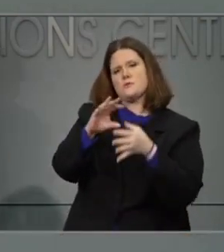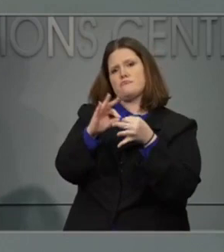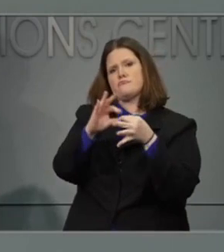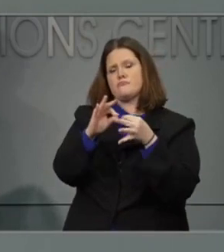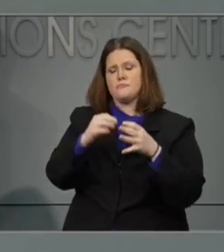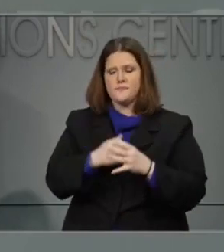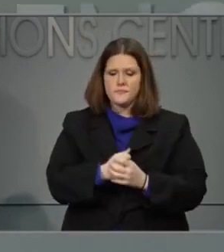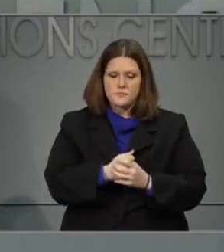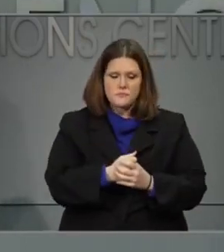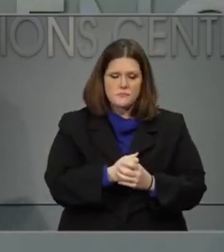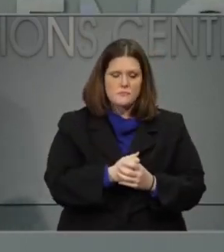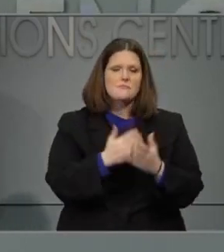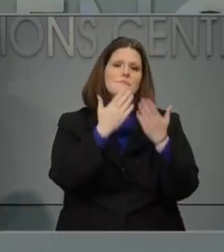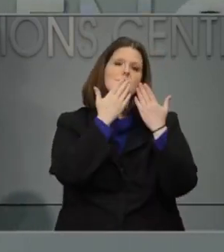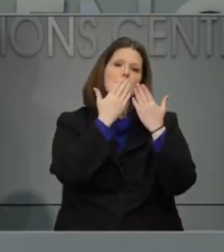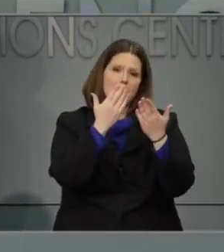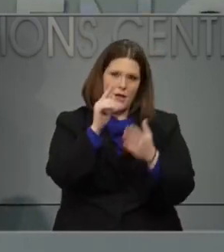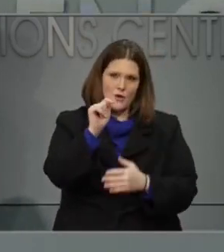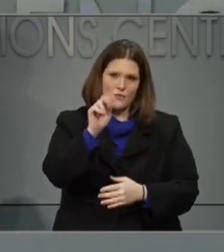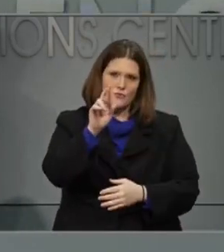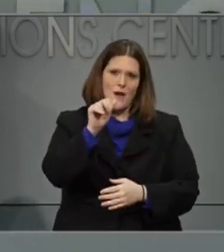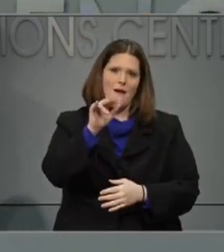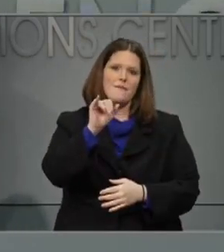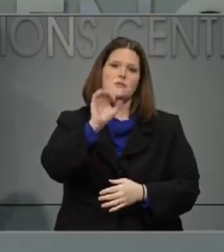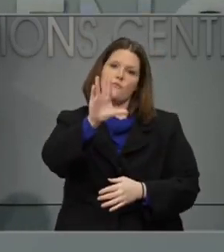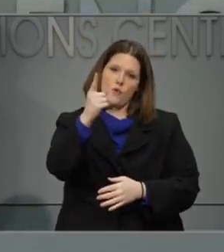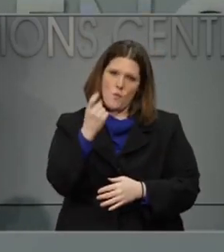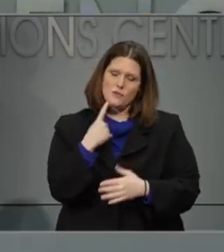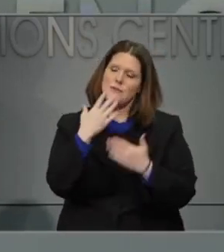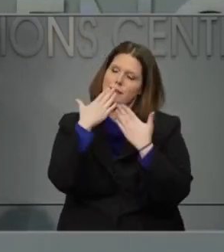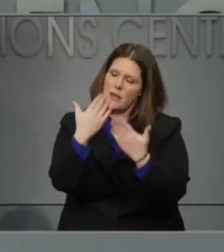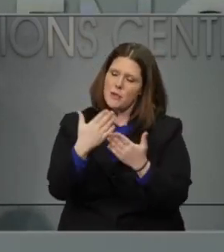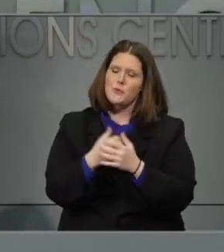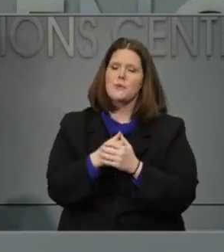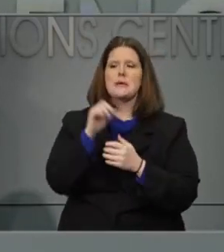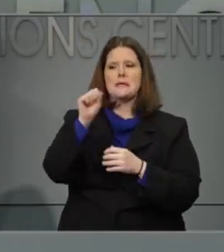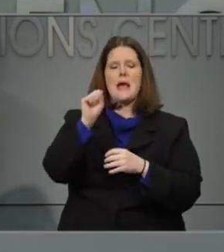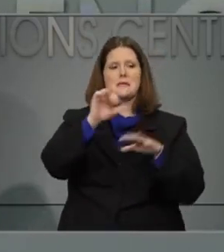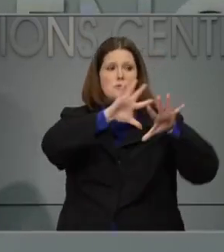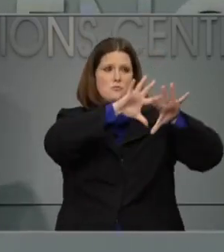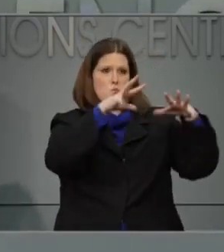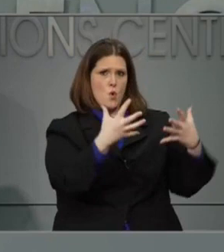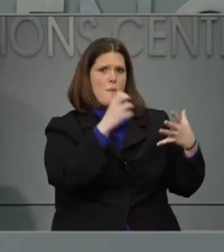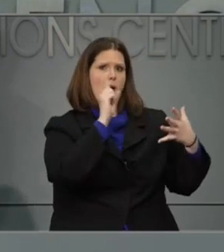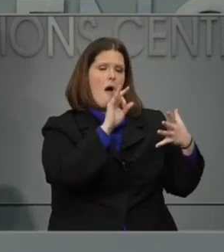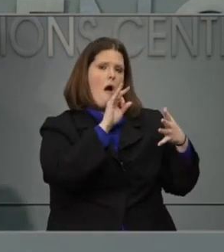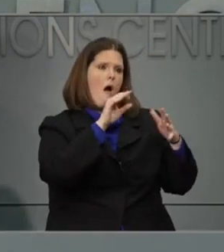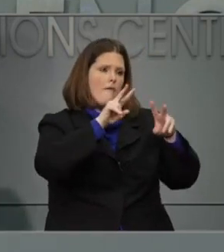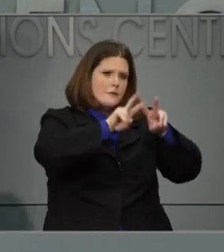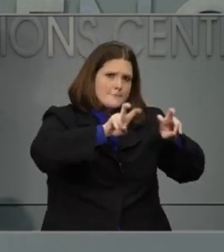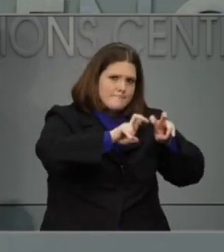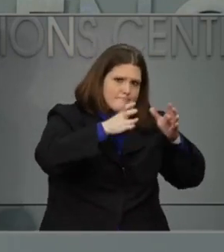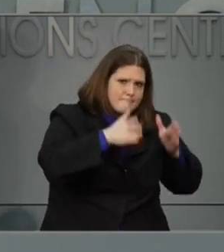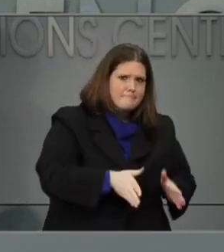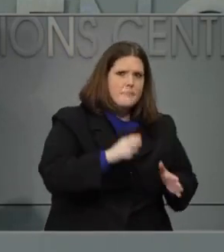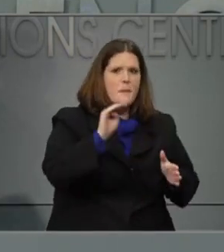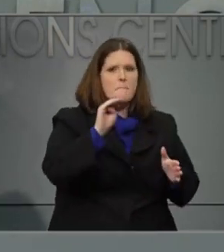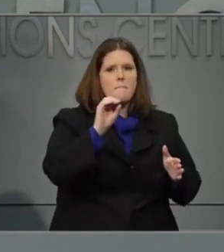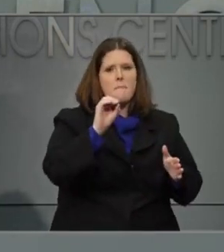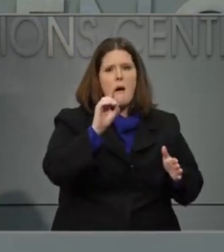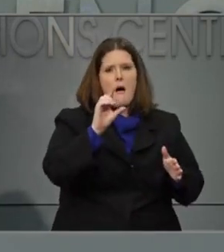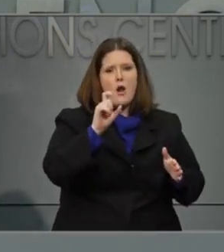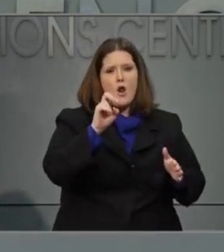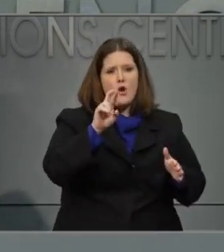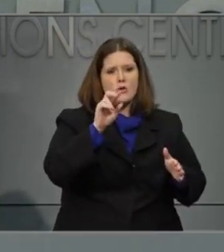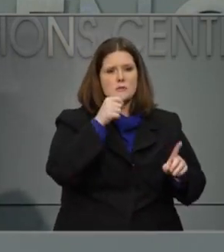Thank you. Thanks Travis for the question and yes this independent group of modelers has been working again in coordination